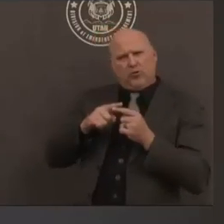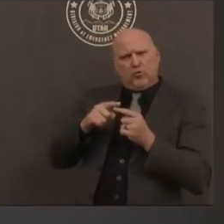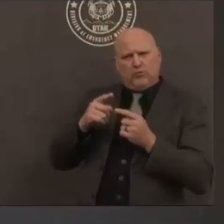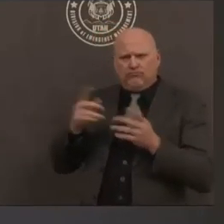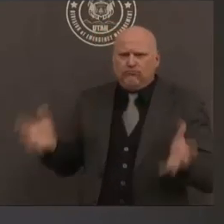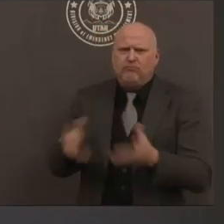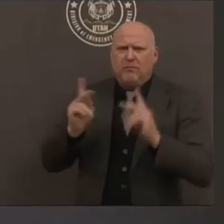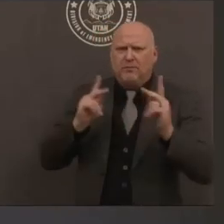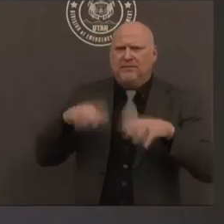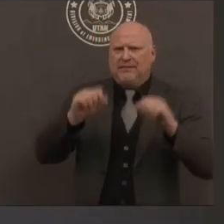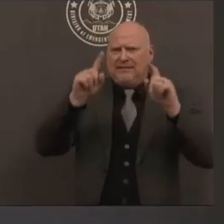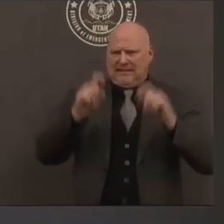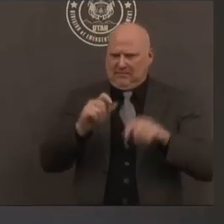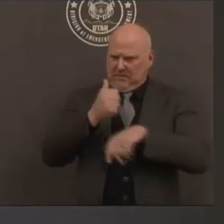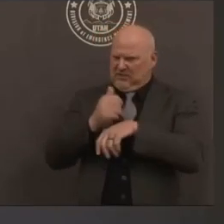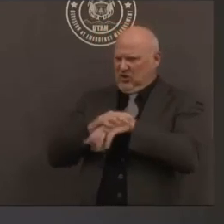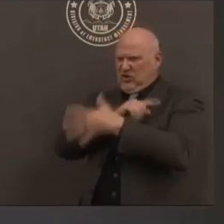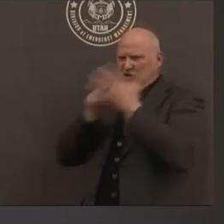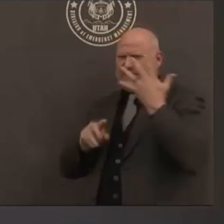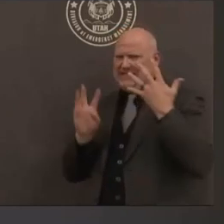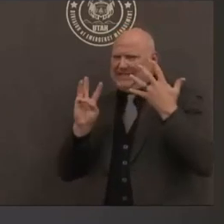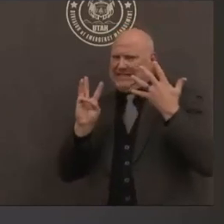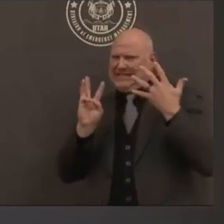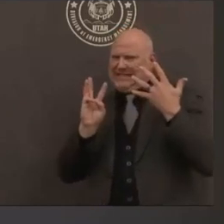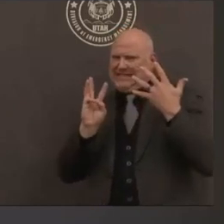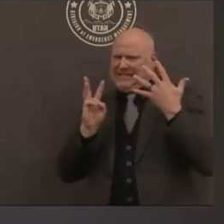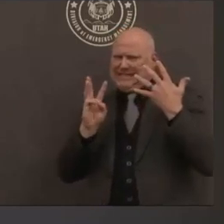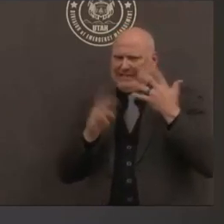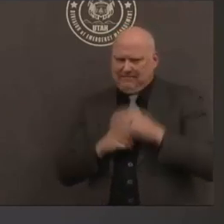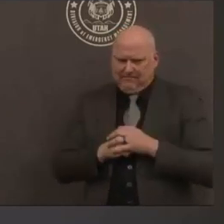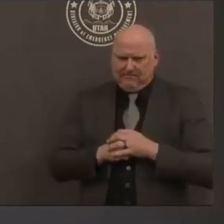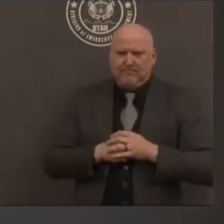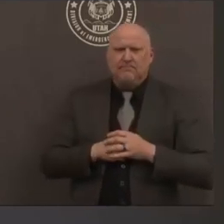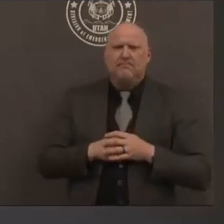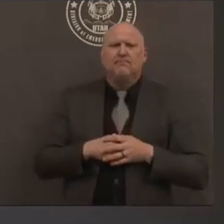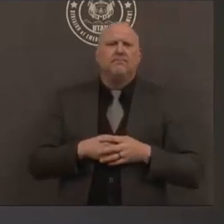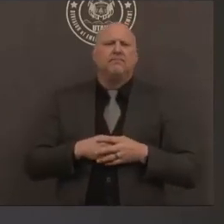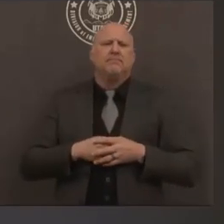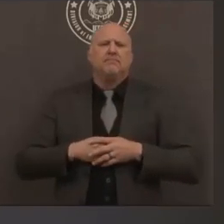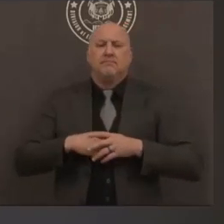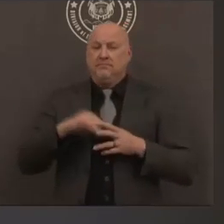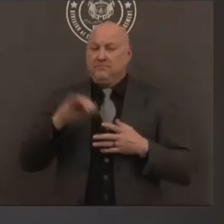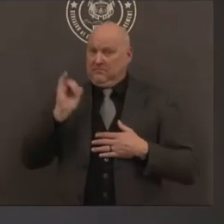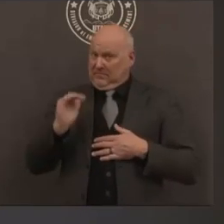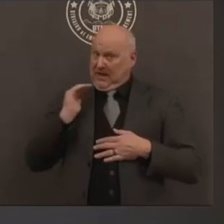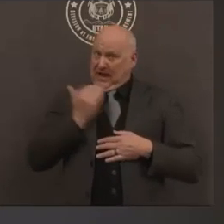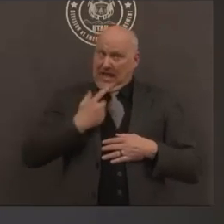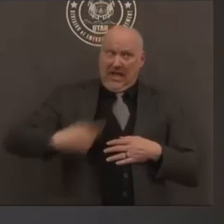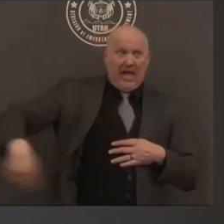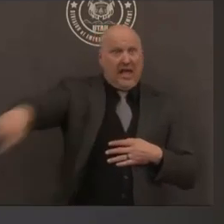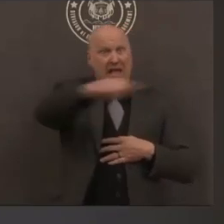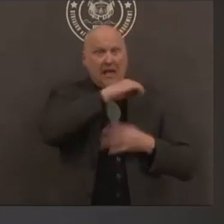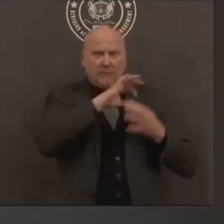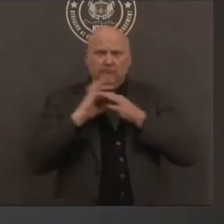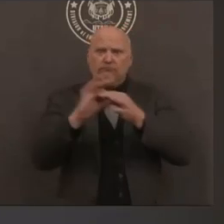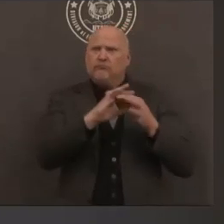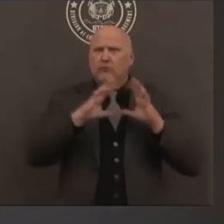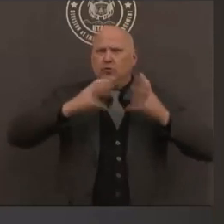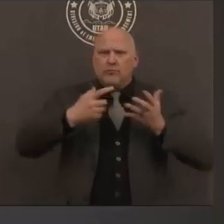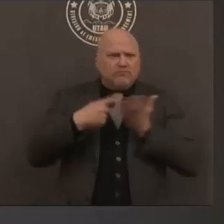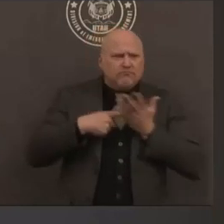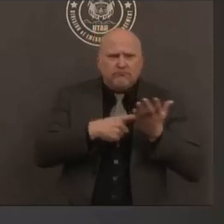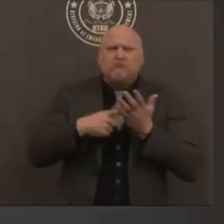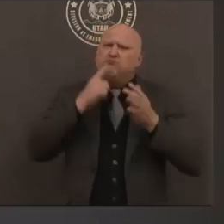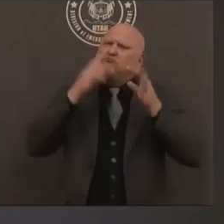earlier are the exact criteria that this group agreed upon to implement statewide our goal is to have these